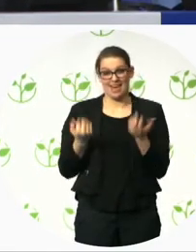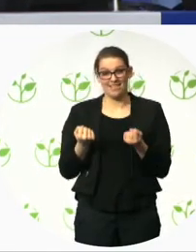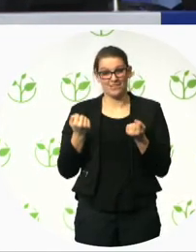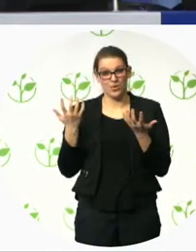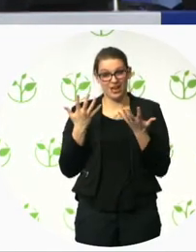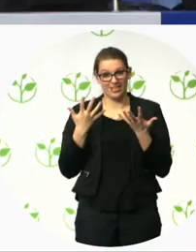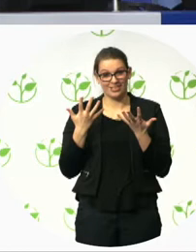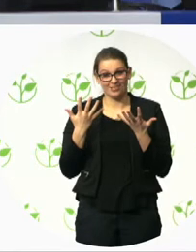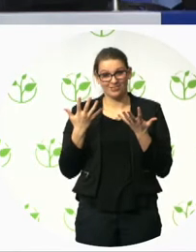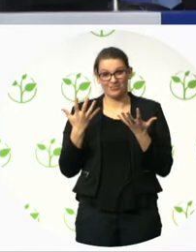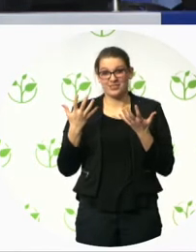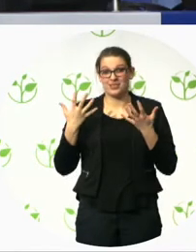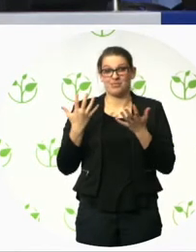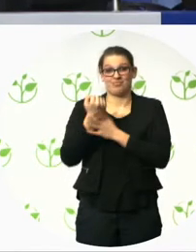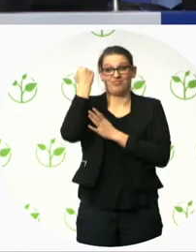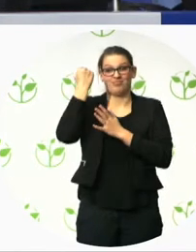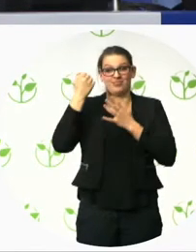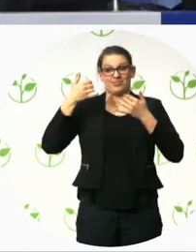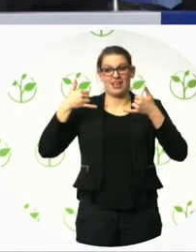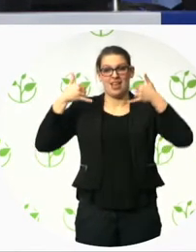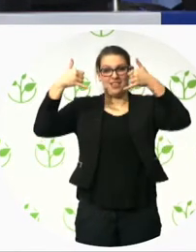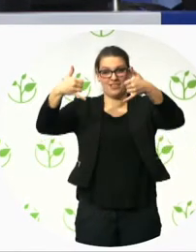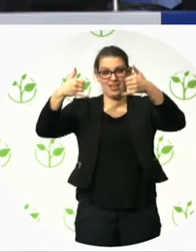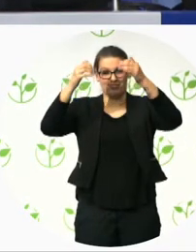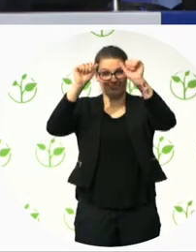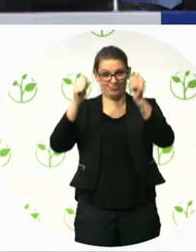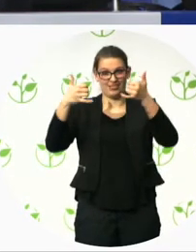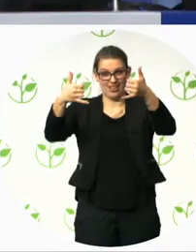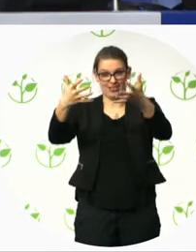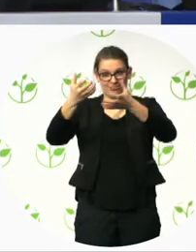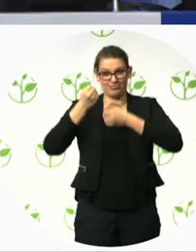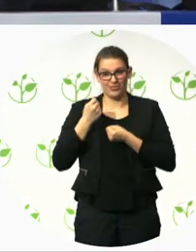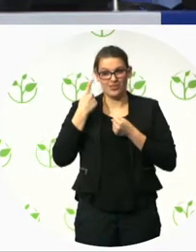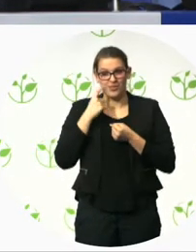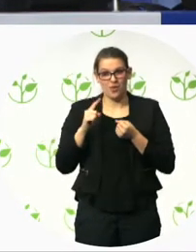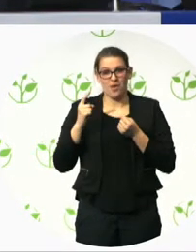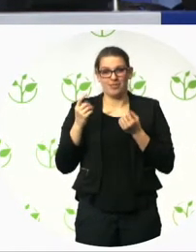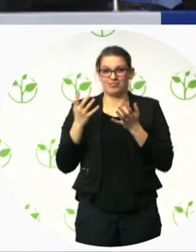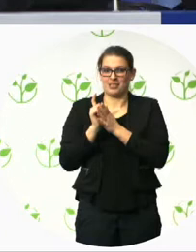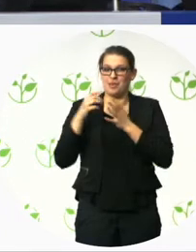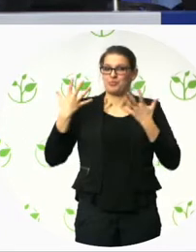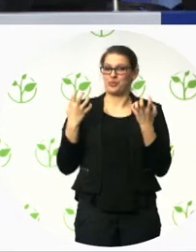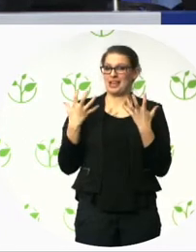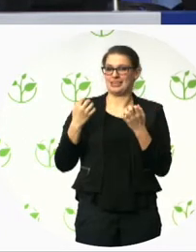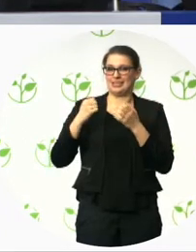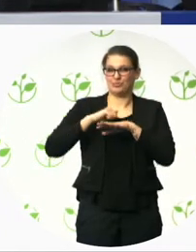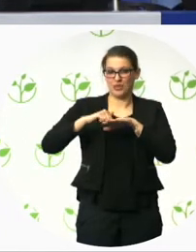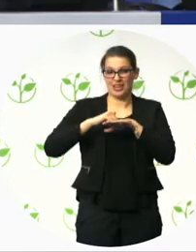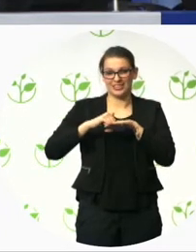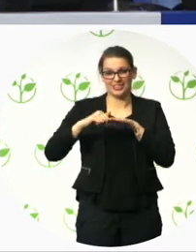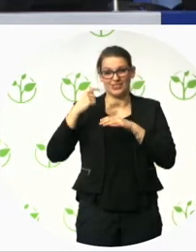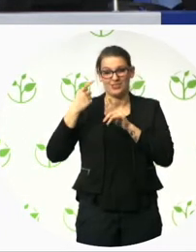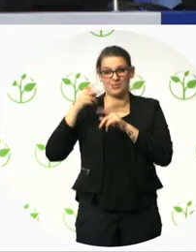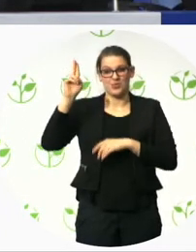2016 it was chosen as the best, as a best practice by the UNDSA in the field of accessible urban